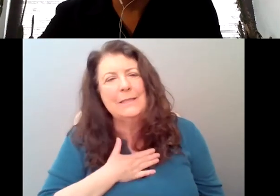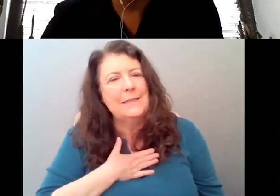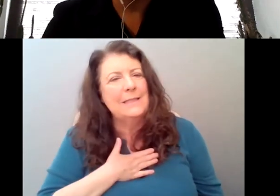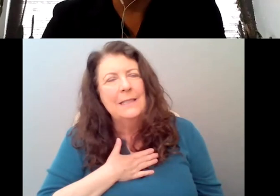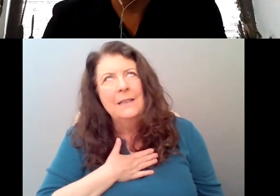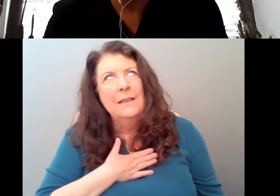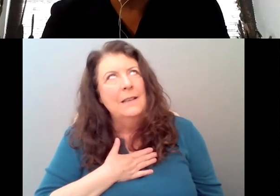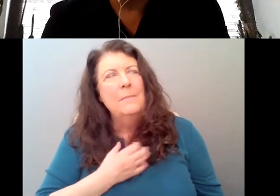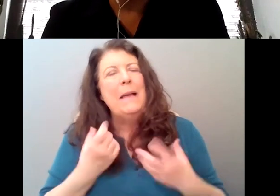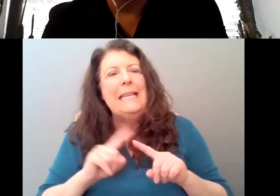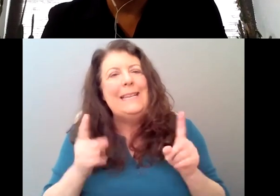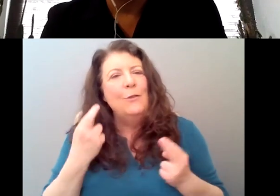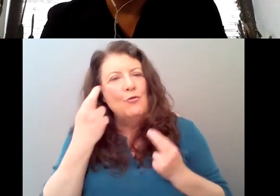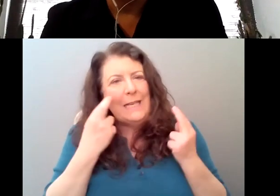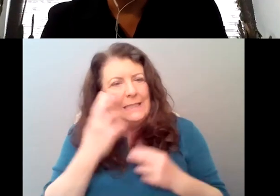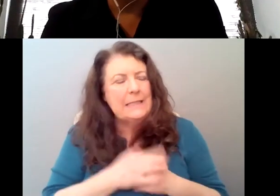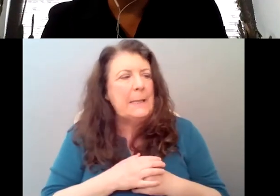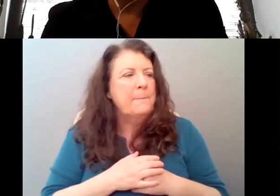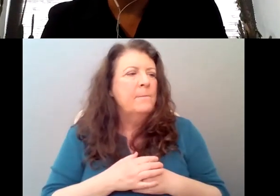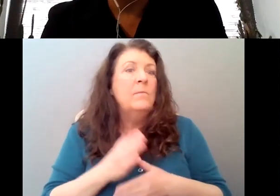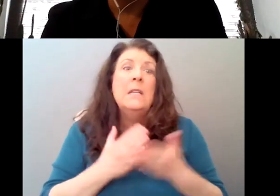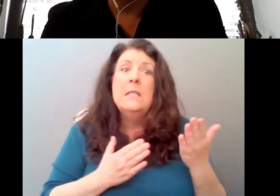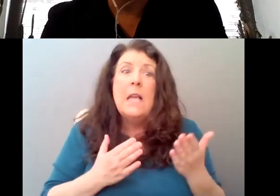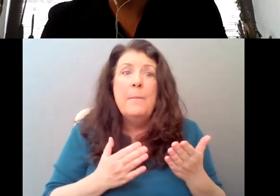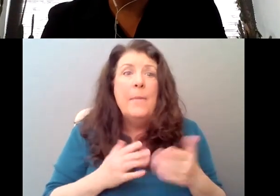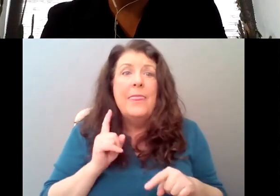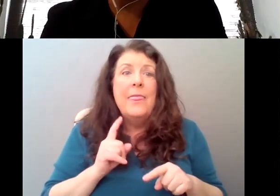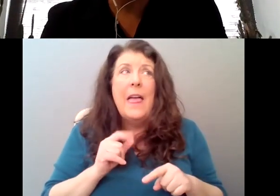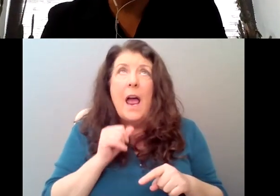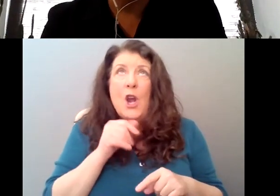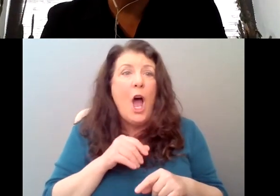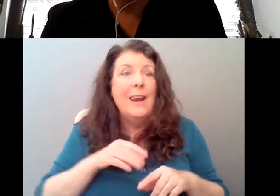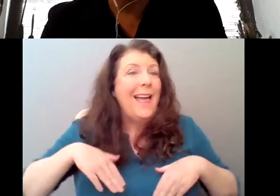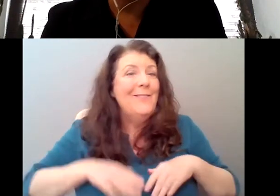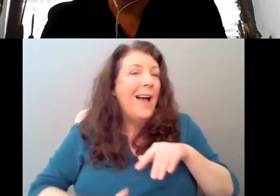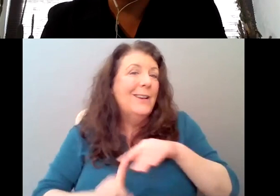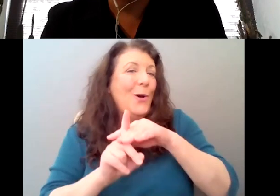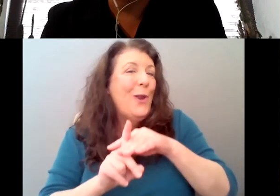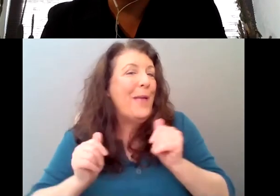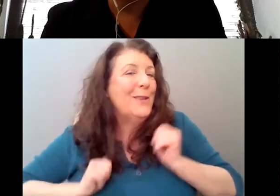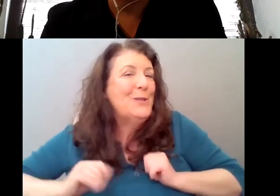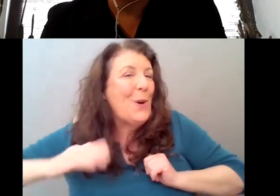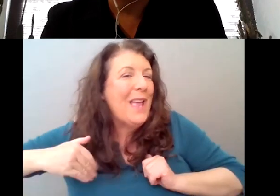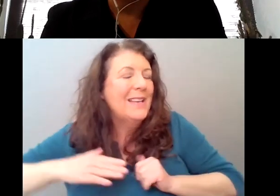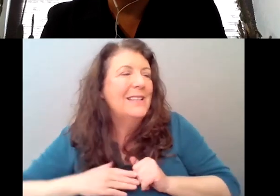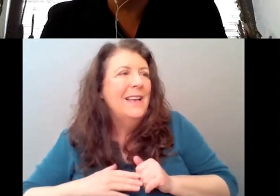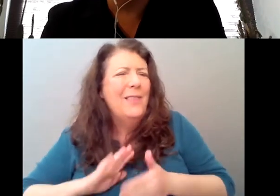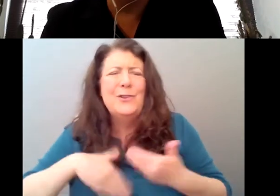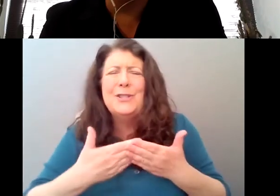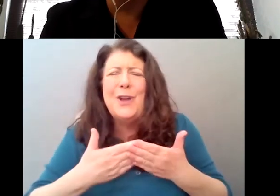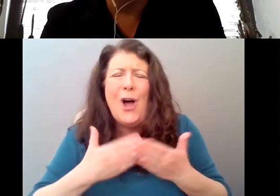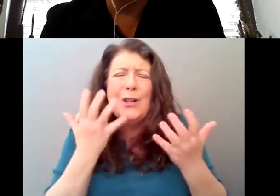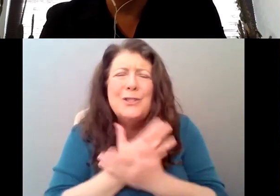there's ones that like, you know, haven't found their way into this show yet that, that, that, I mean, they're just all so good. Like